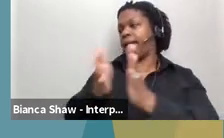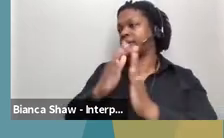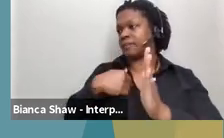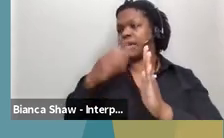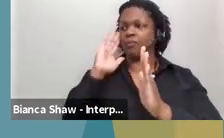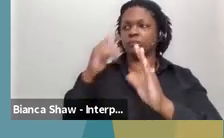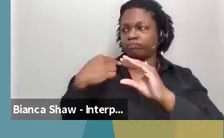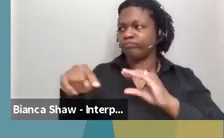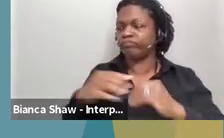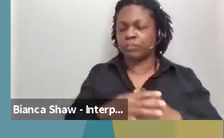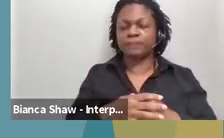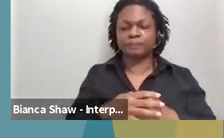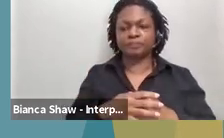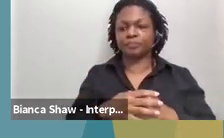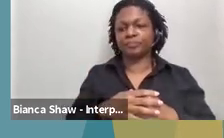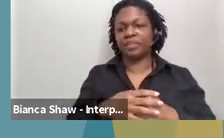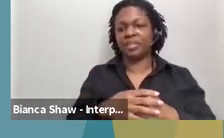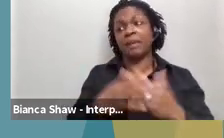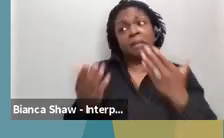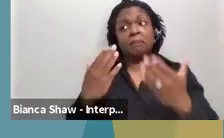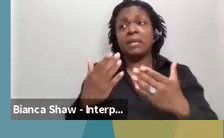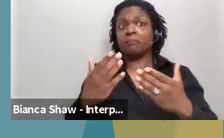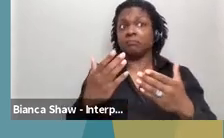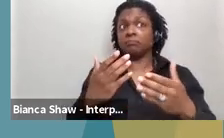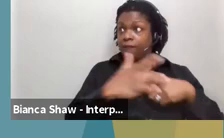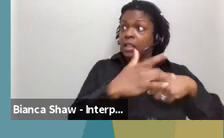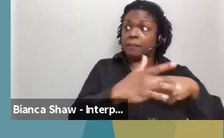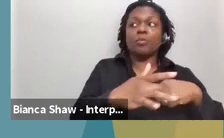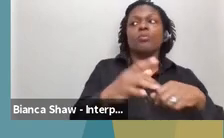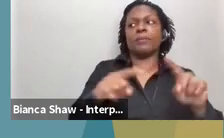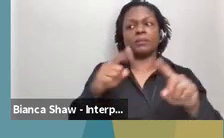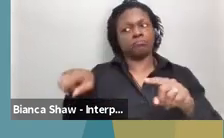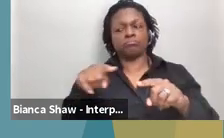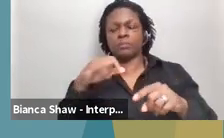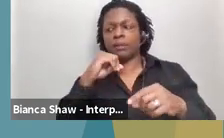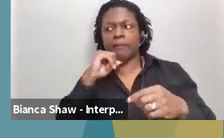maybe it just may be that some people just don't know about it. And that's fine. That's what we're here to do.